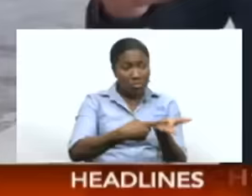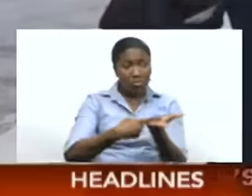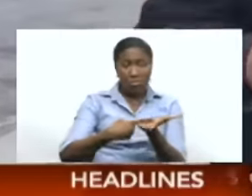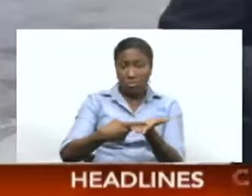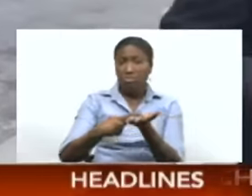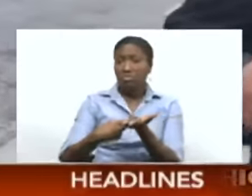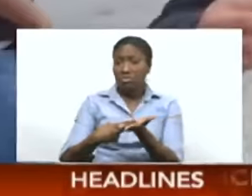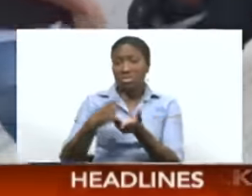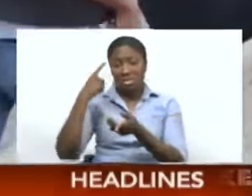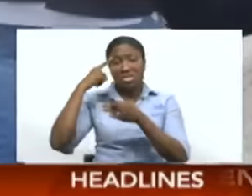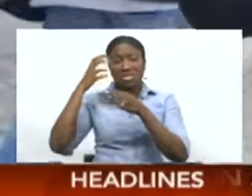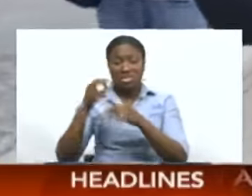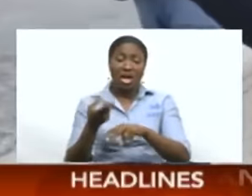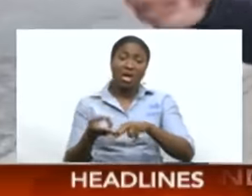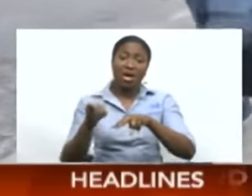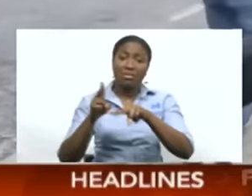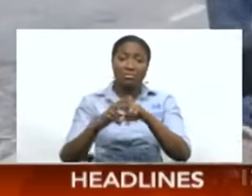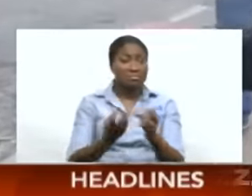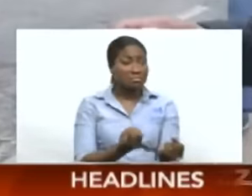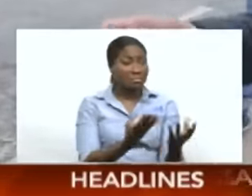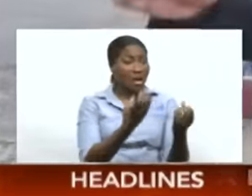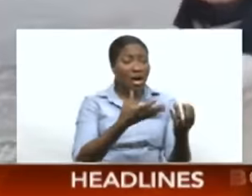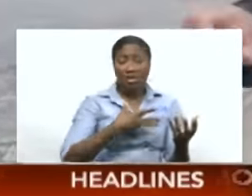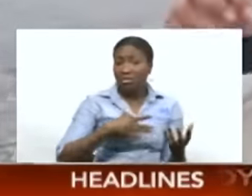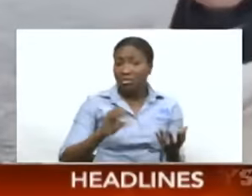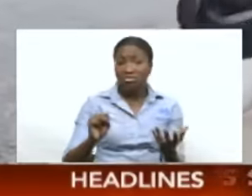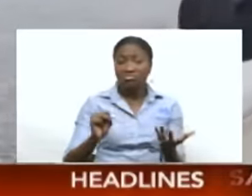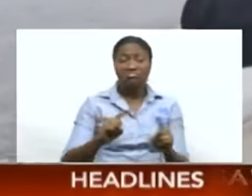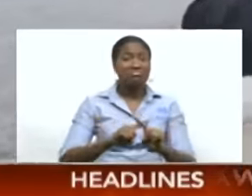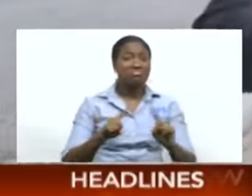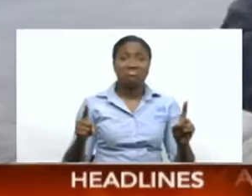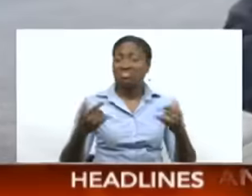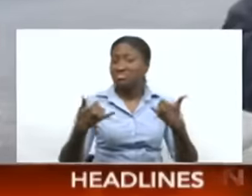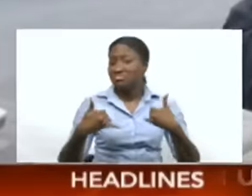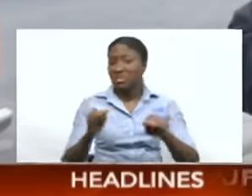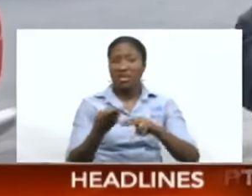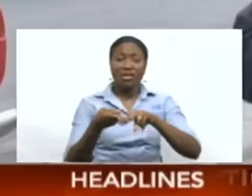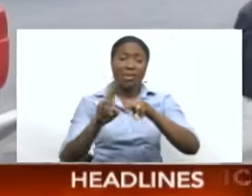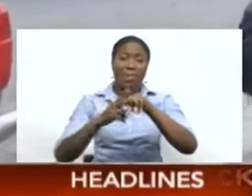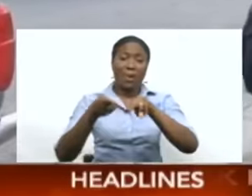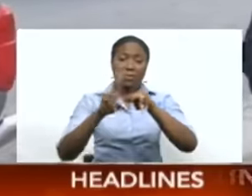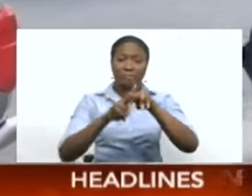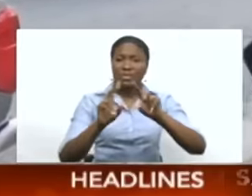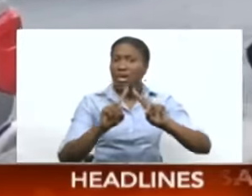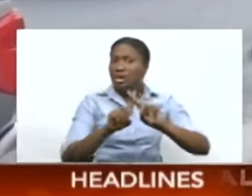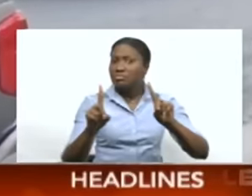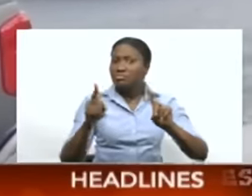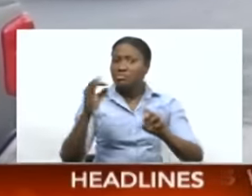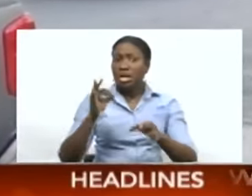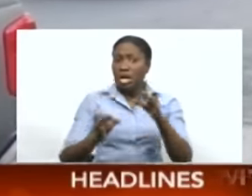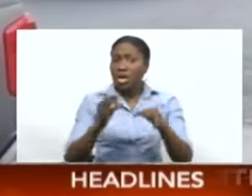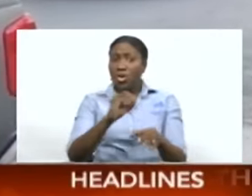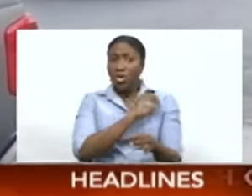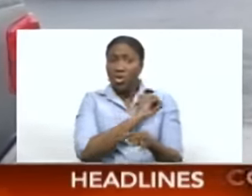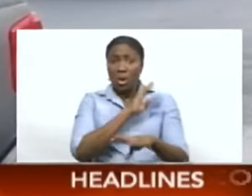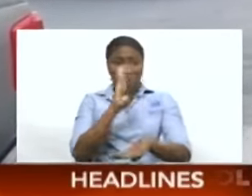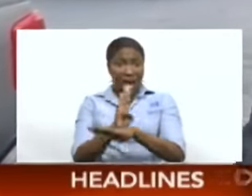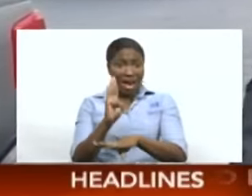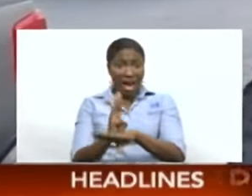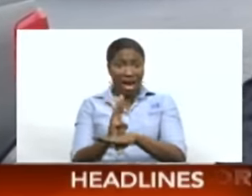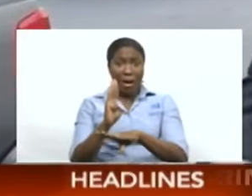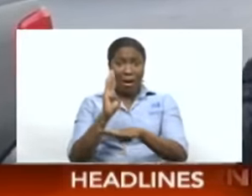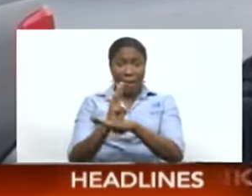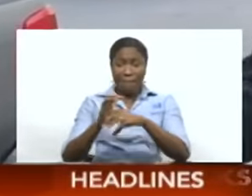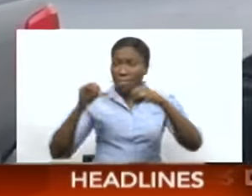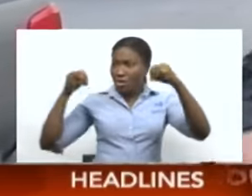categories of commercial and industrial rates were actually decreased by 9% to 17%. Now, the